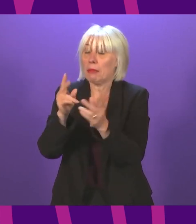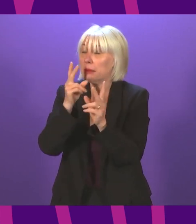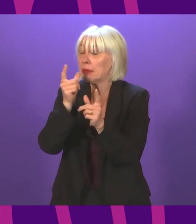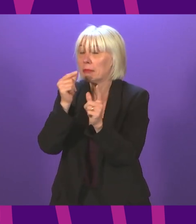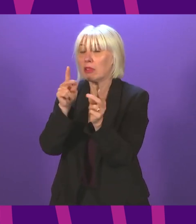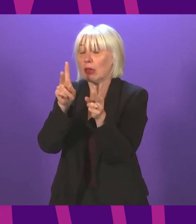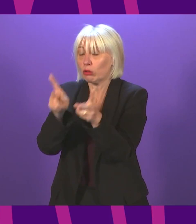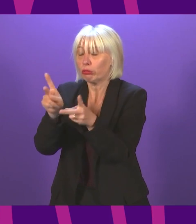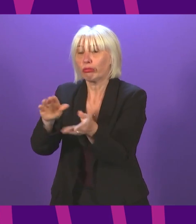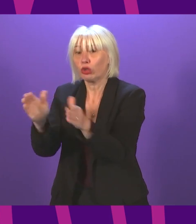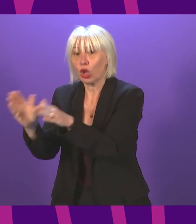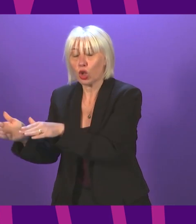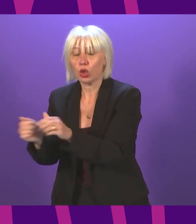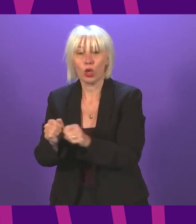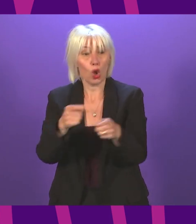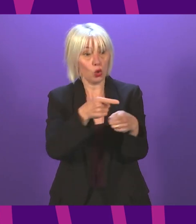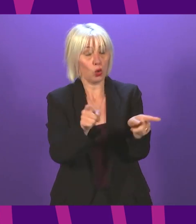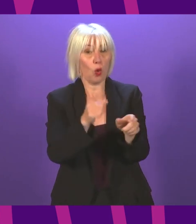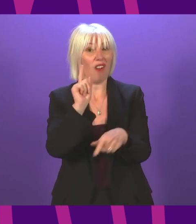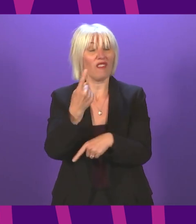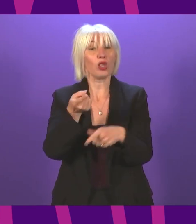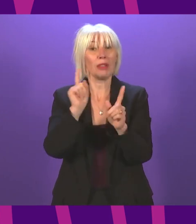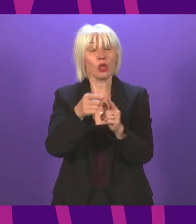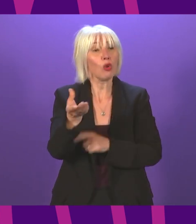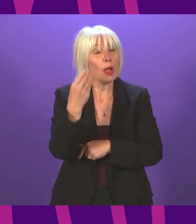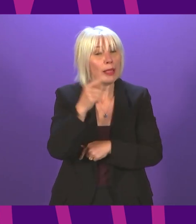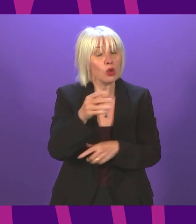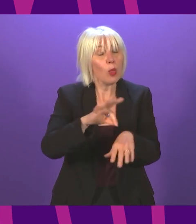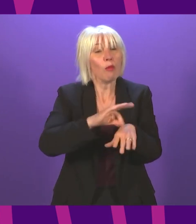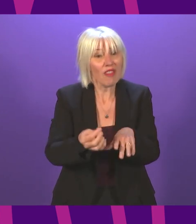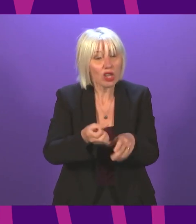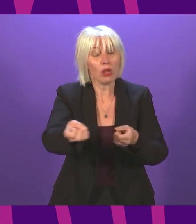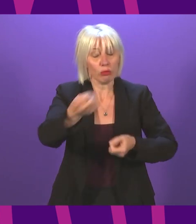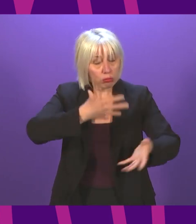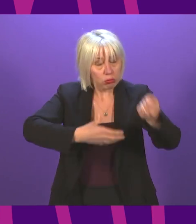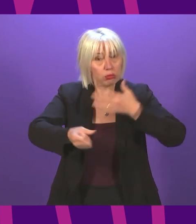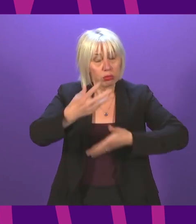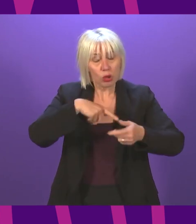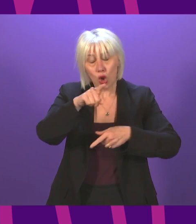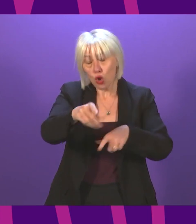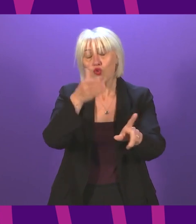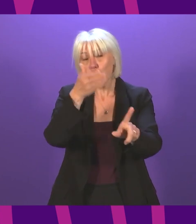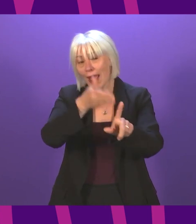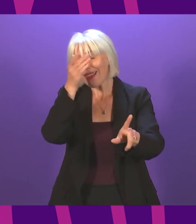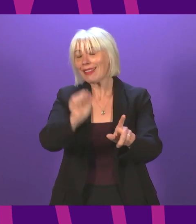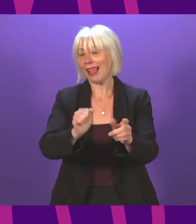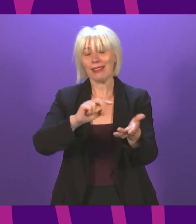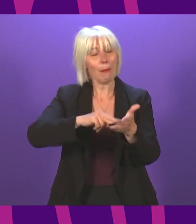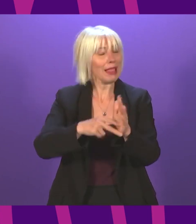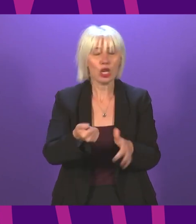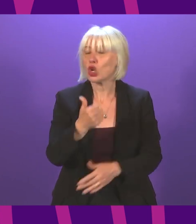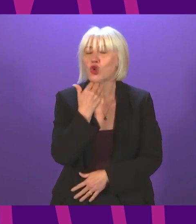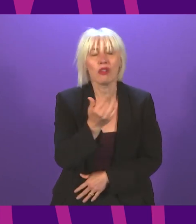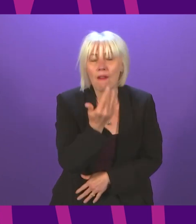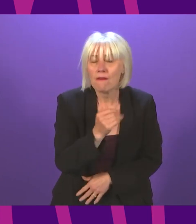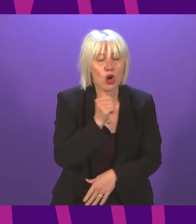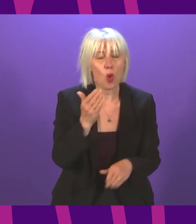Minister, will you listen to what the professionals on the front line and patients are telling you? Will you recognise that this plan isn't good enough and